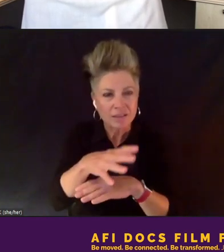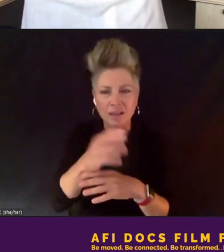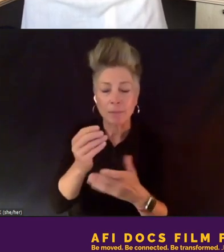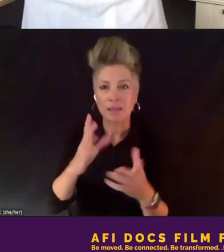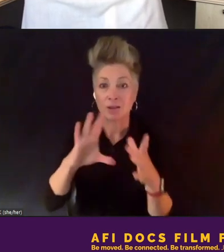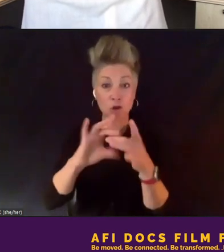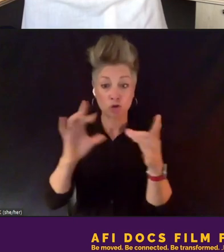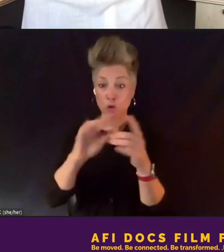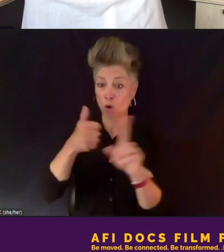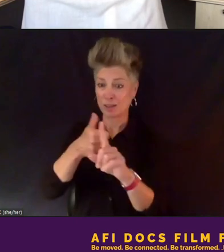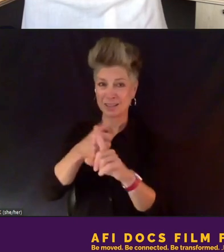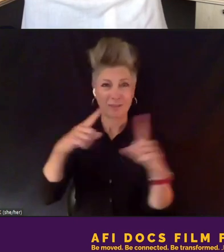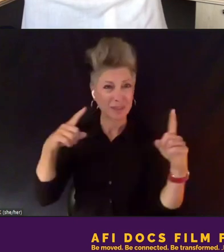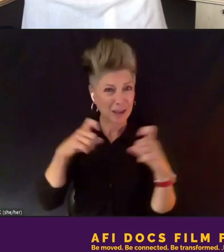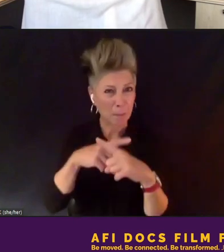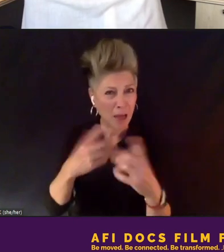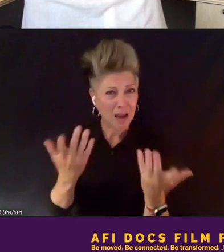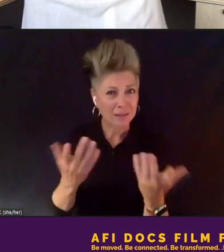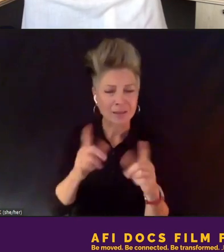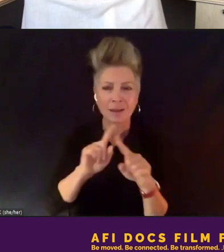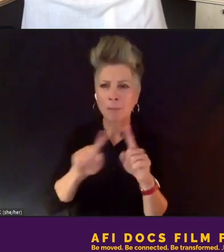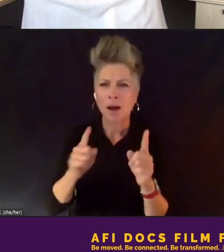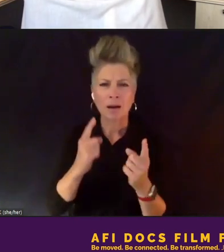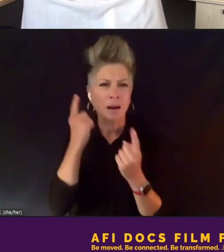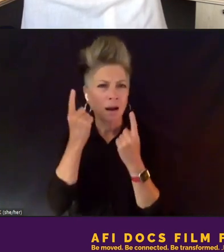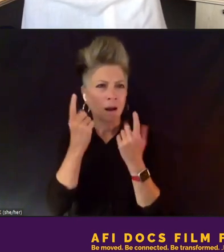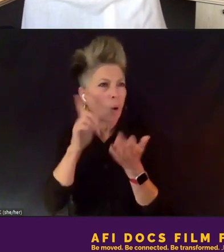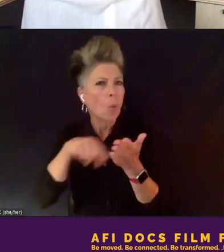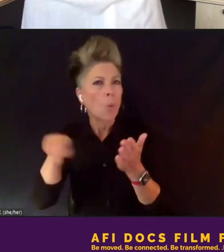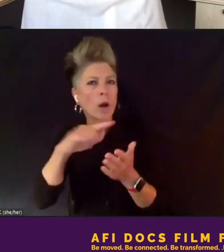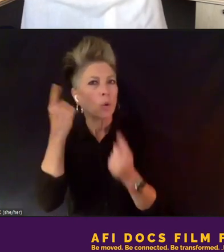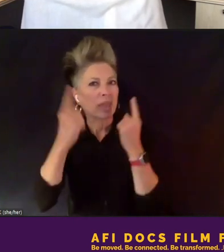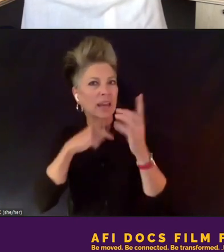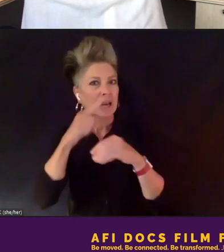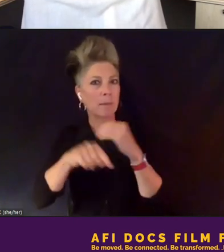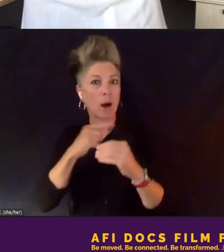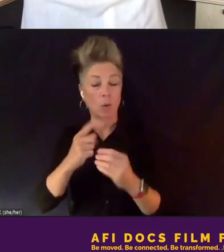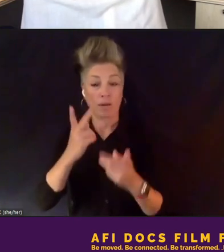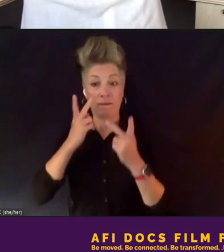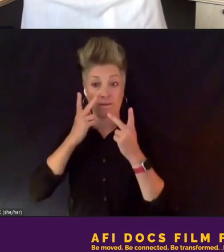But how do you approach it visually? What are you thinking about? And what are you looking for?